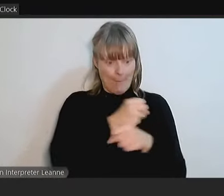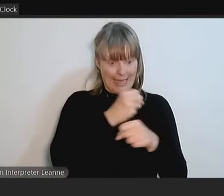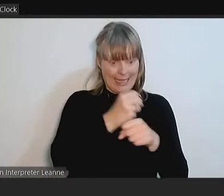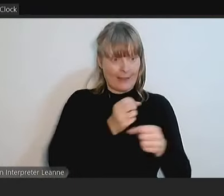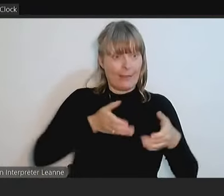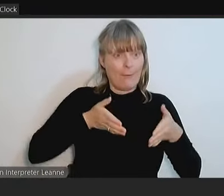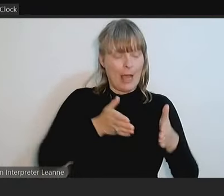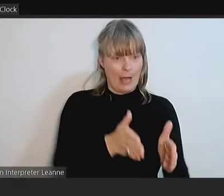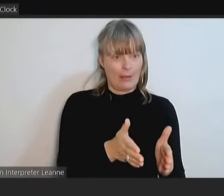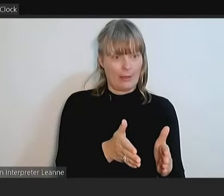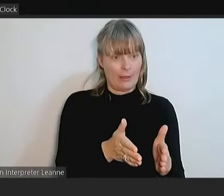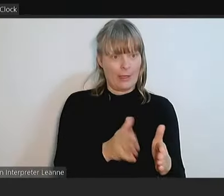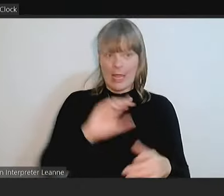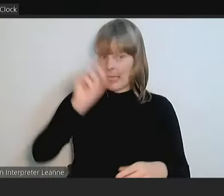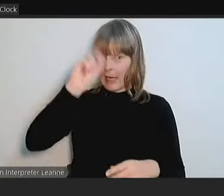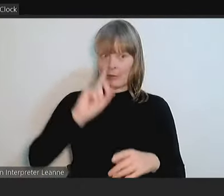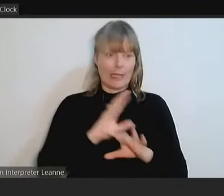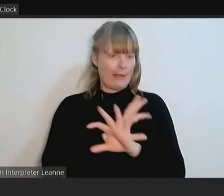there's no safety concerns.